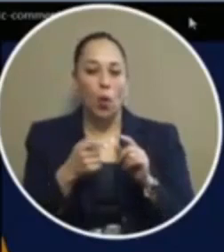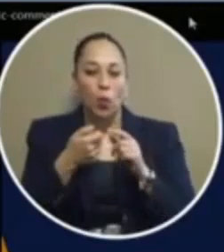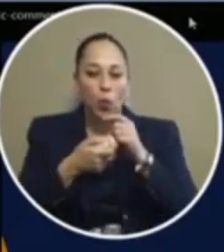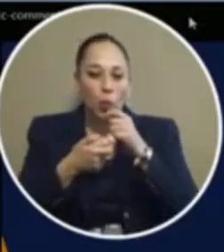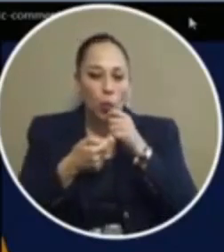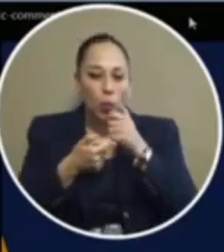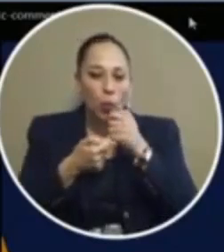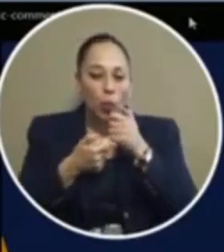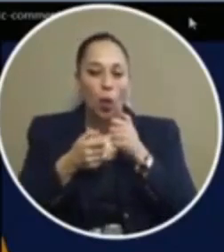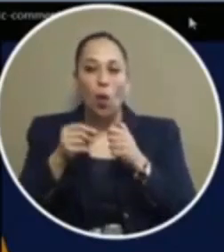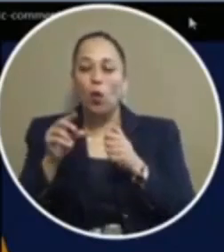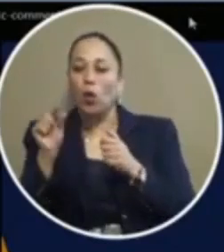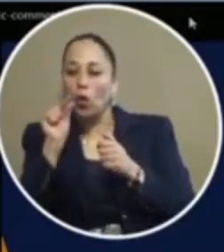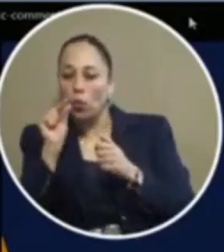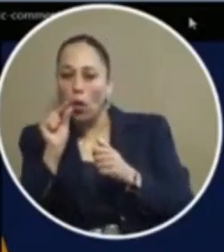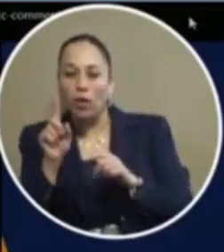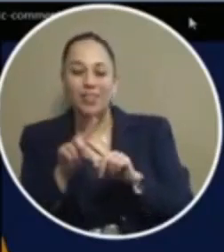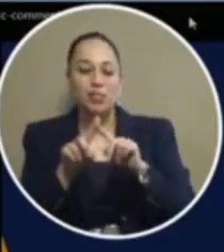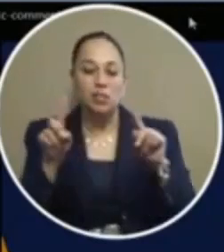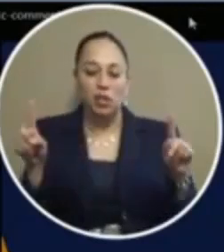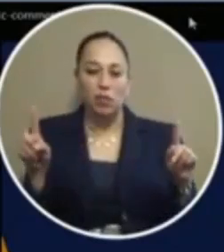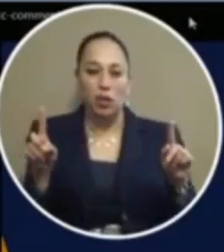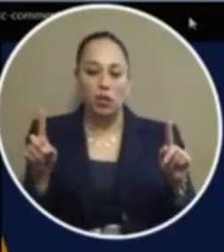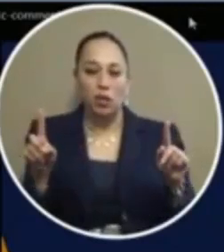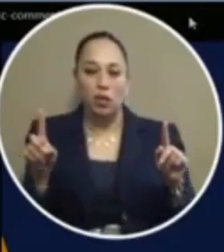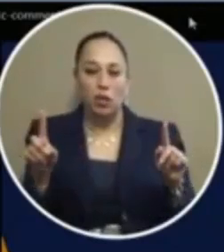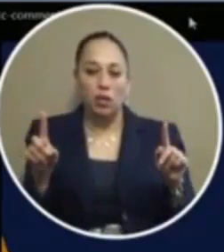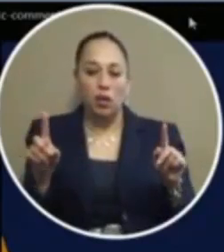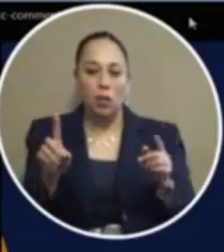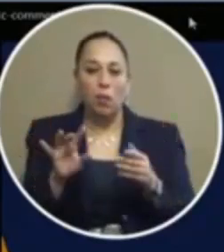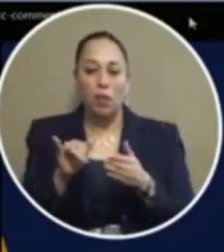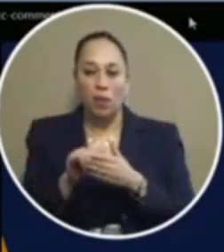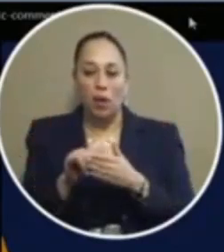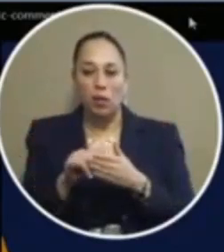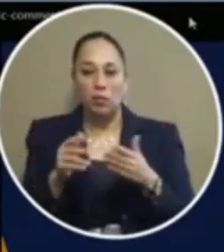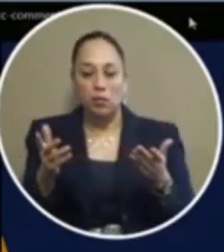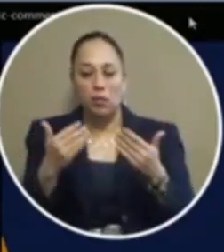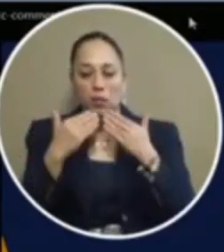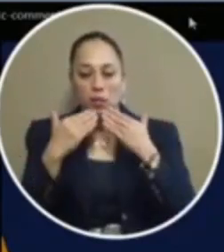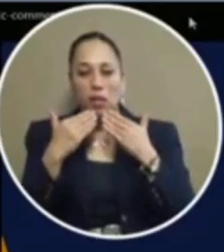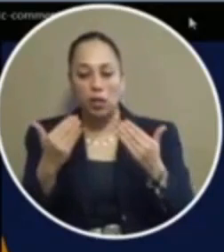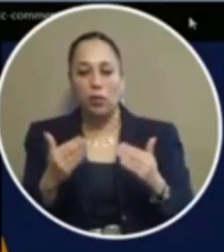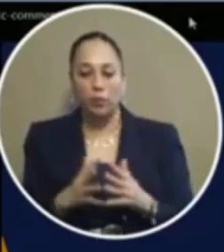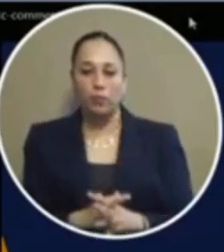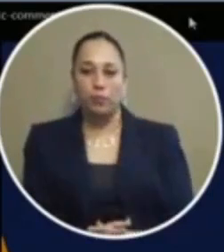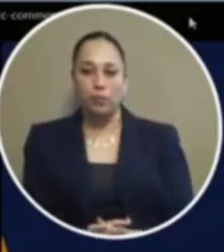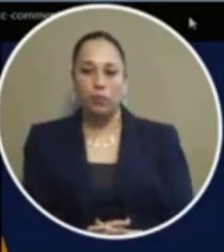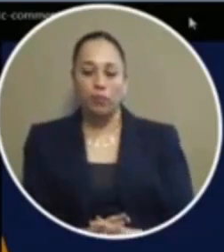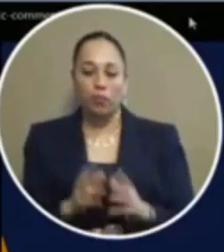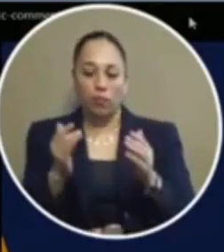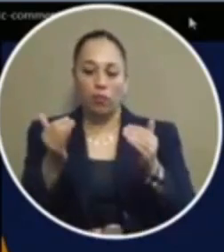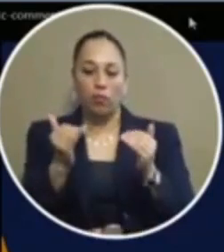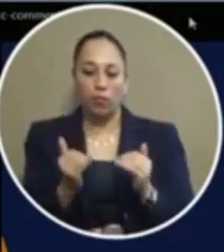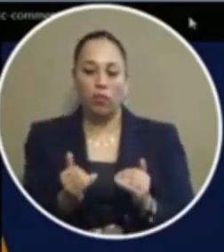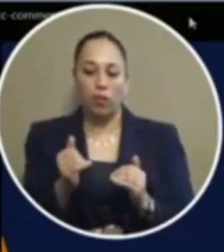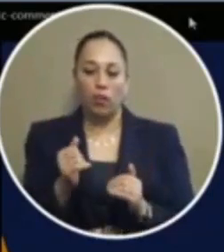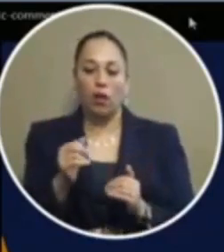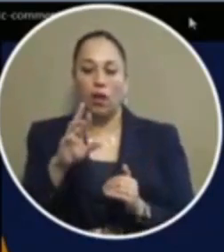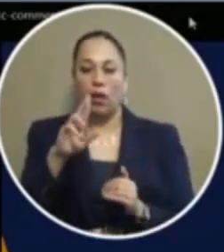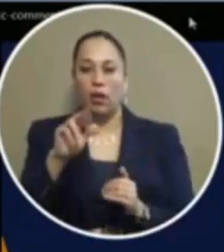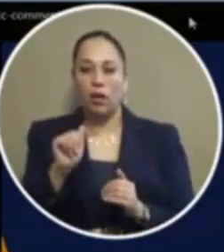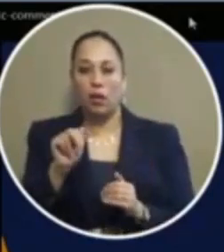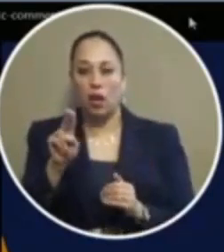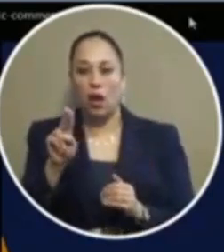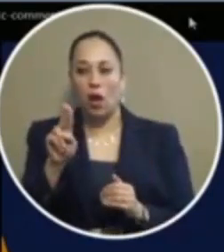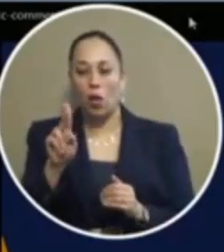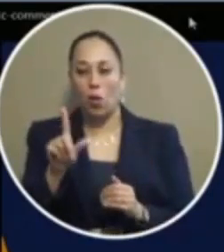but those are basically my my two senses and that's what i propose to you all thank you very much thank you the next speaker is mr raul moran